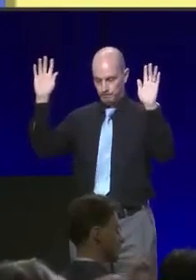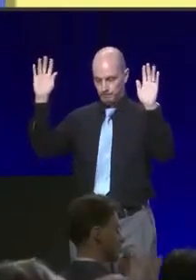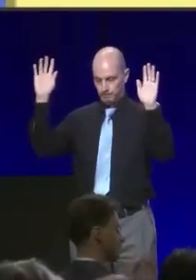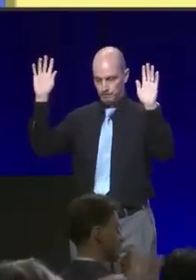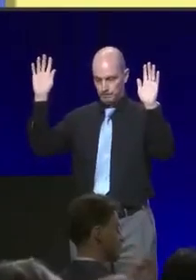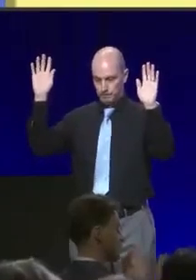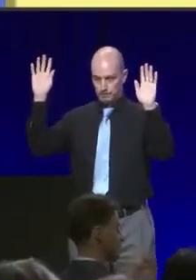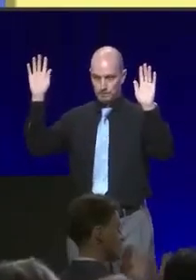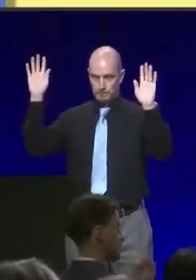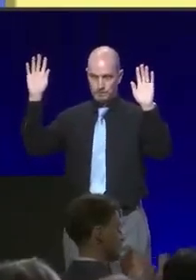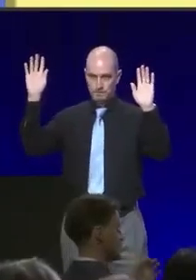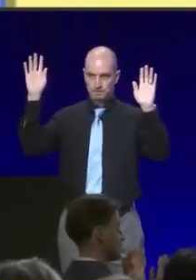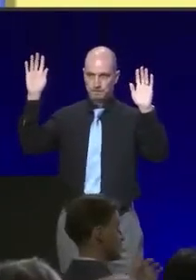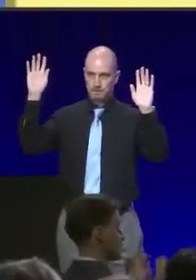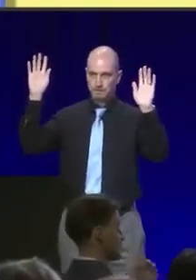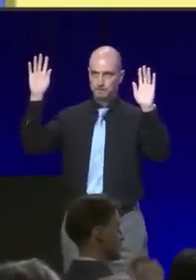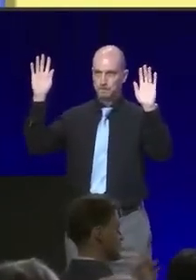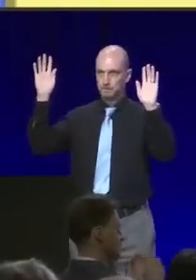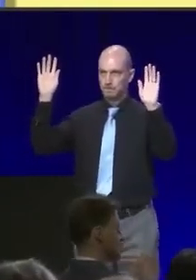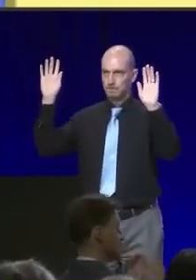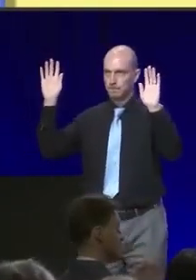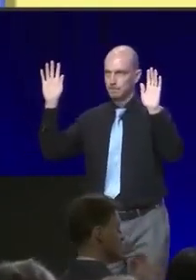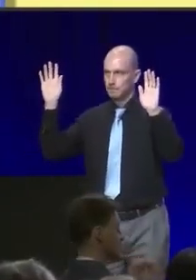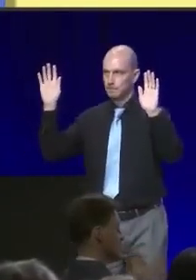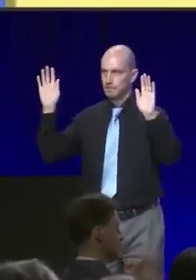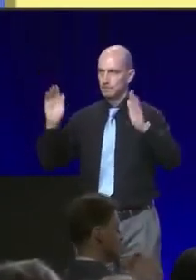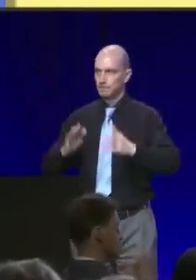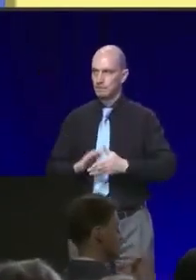Conference. Conference.